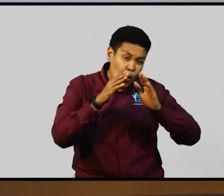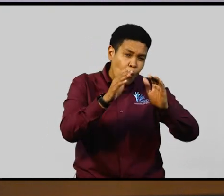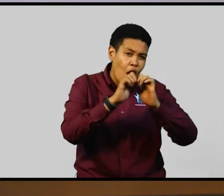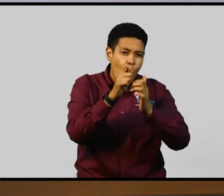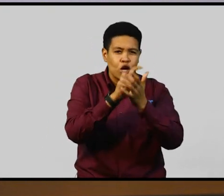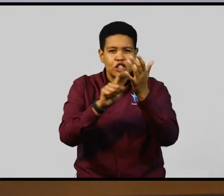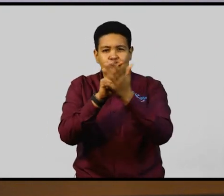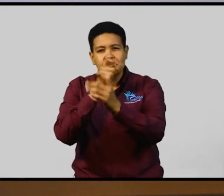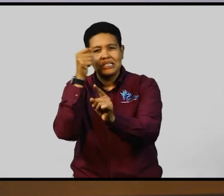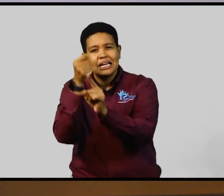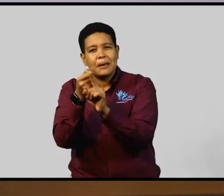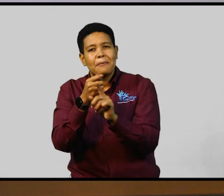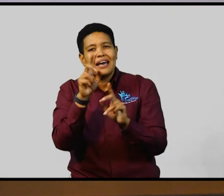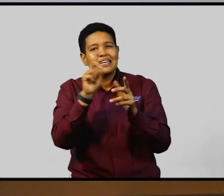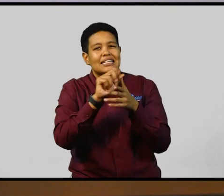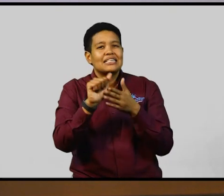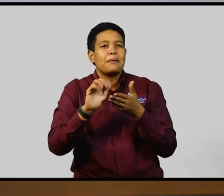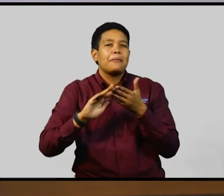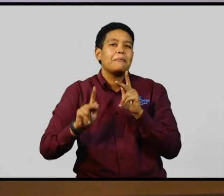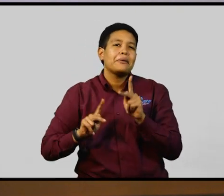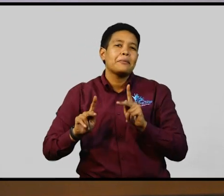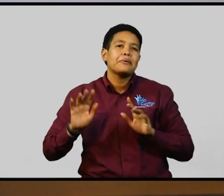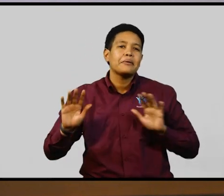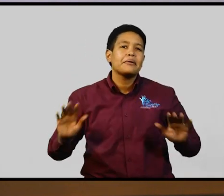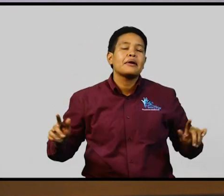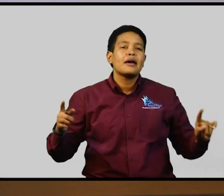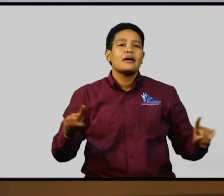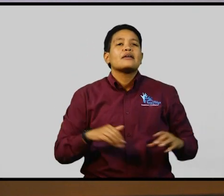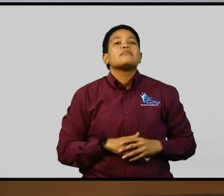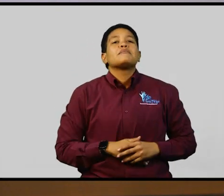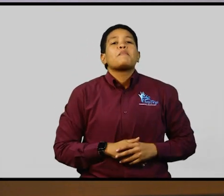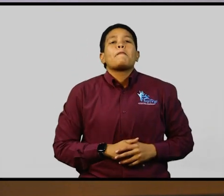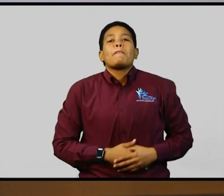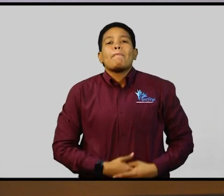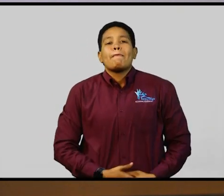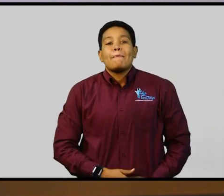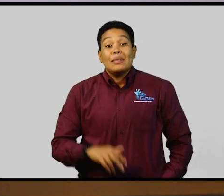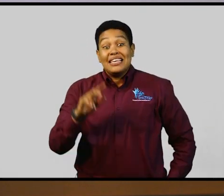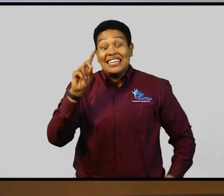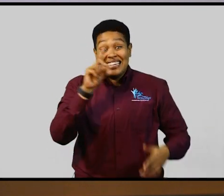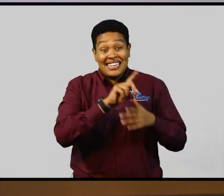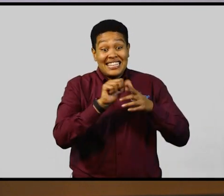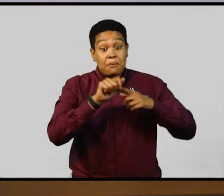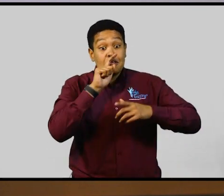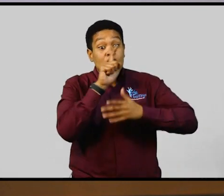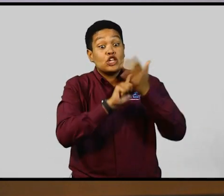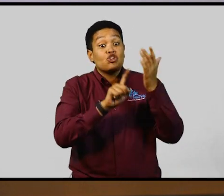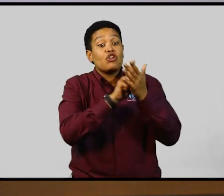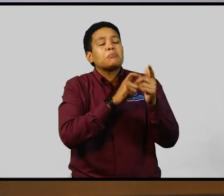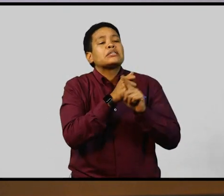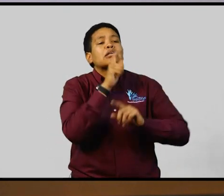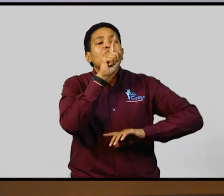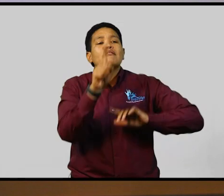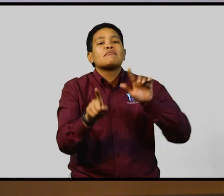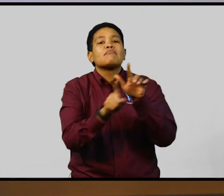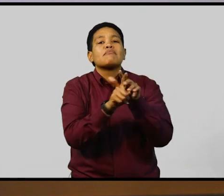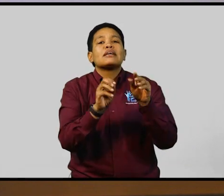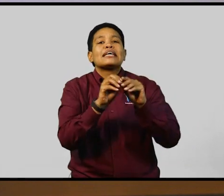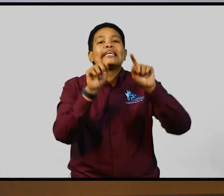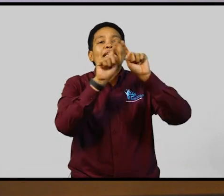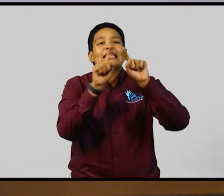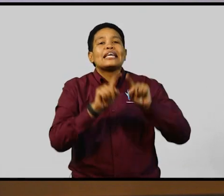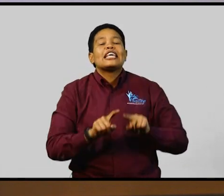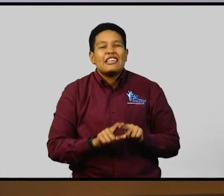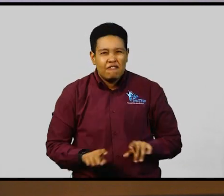disabilities? Well, disability, discrimination comes in different shapes